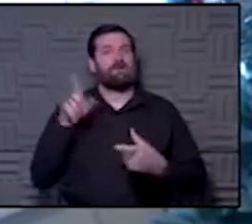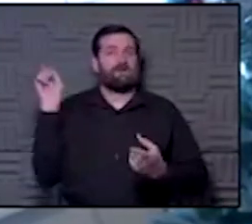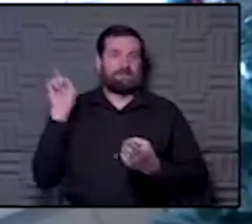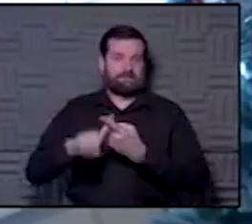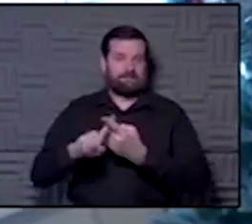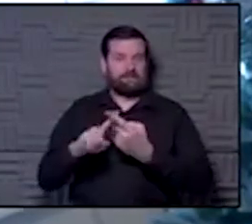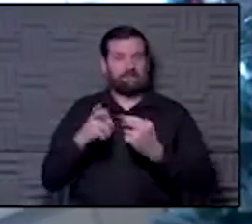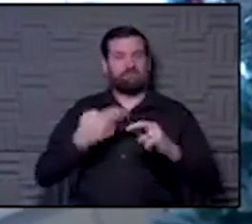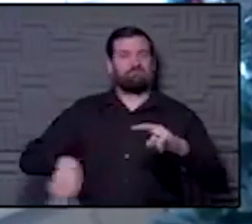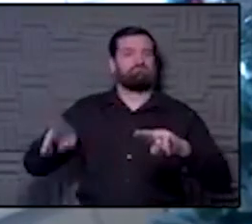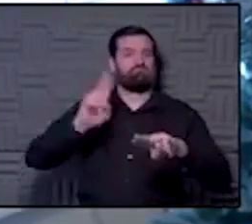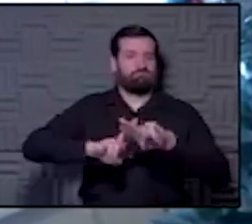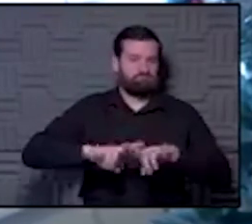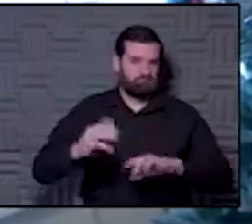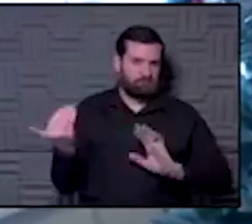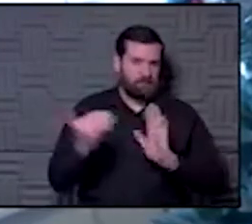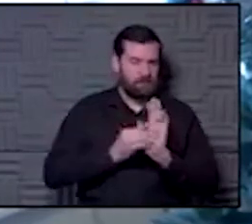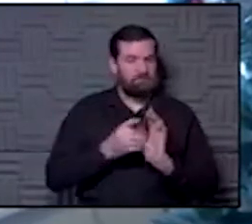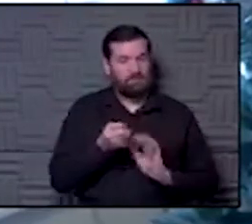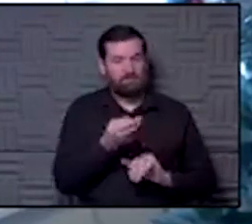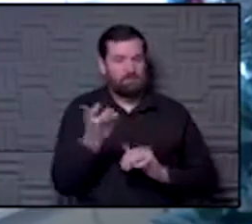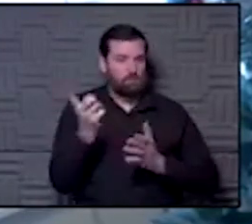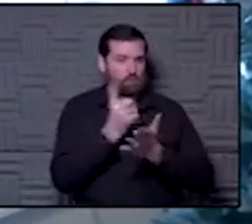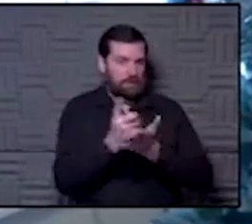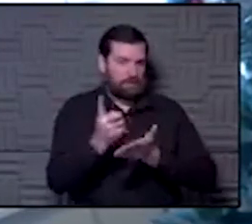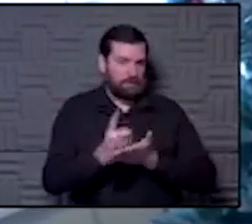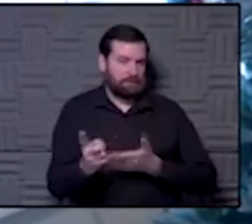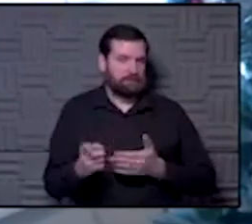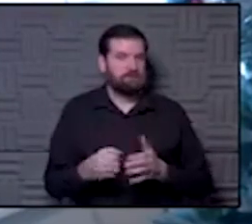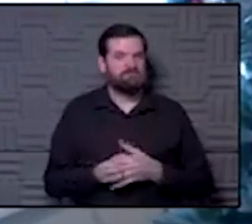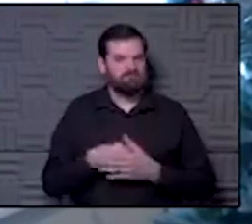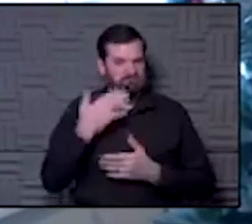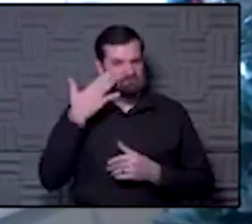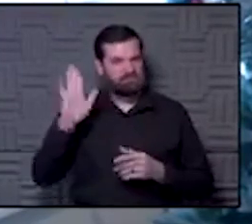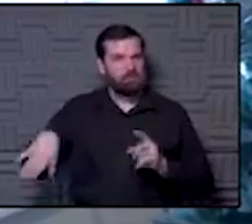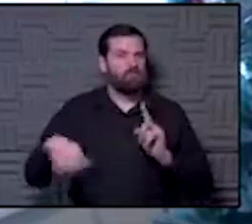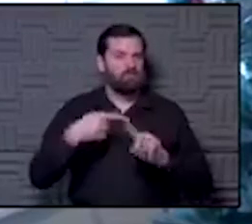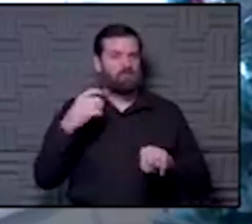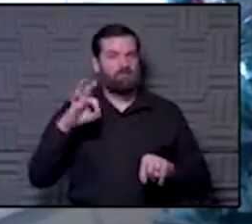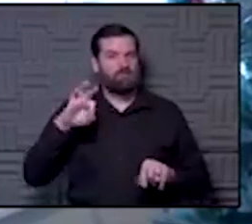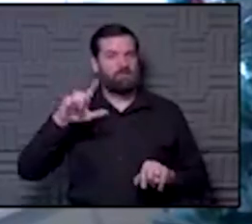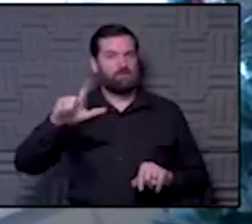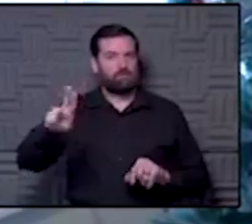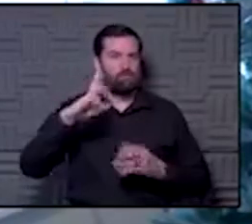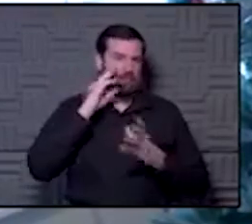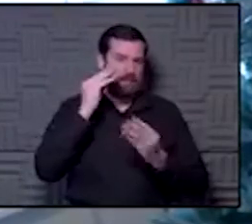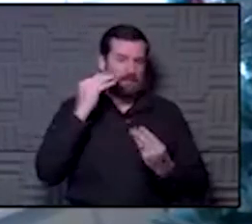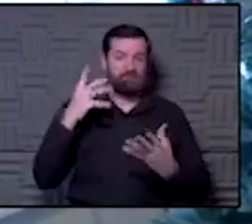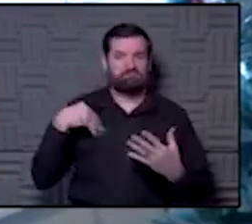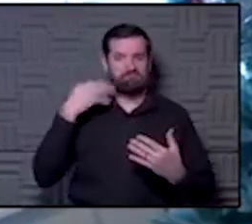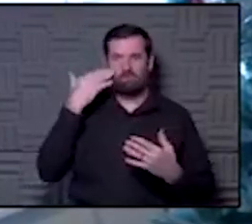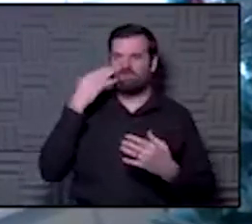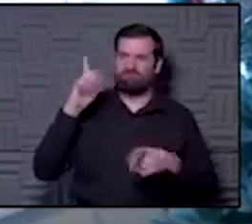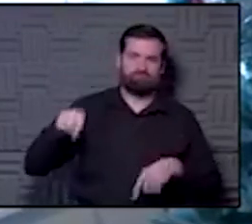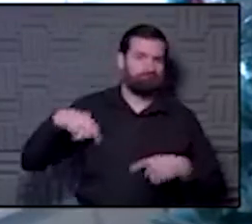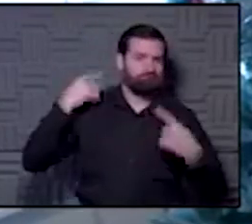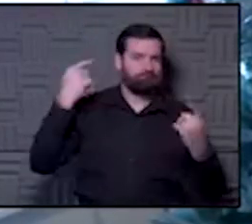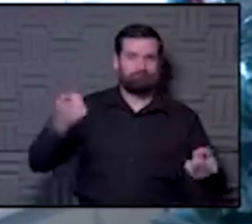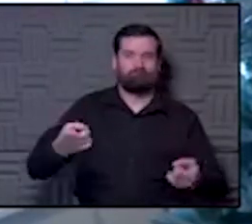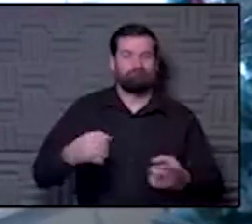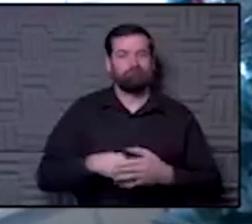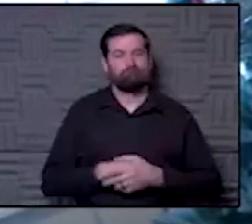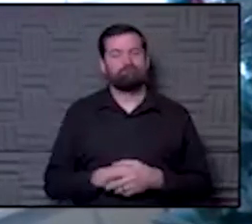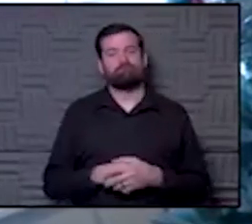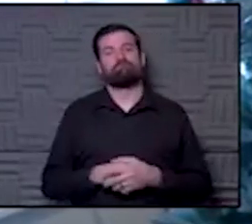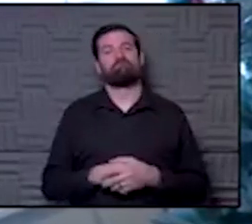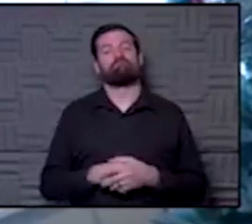normal, you know, the first few weeks postpartum, know that from influenza data, and we've known that for a long time, you know,